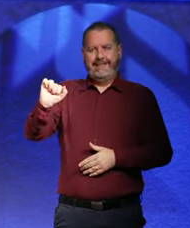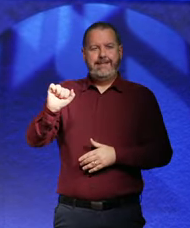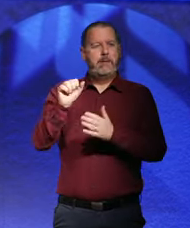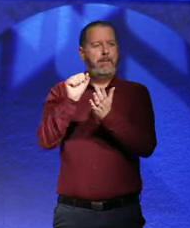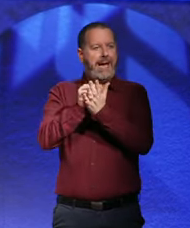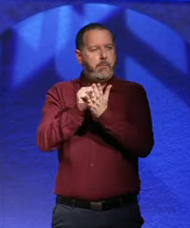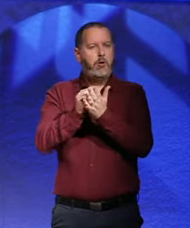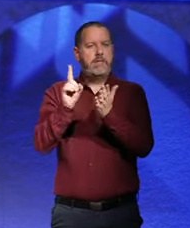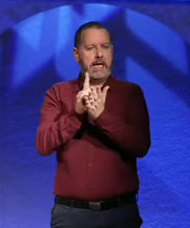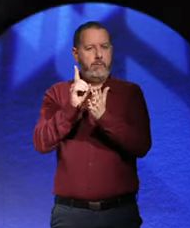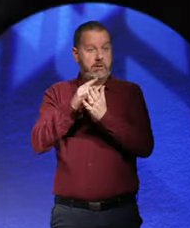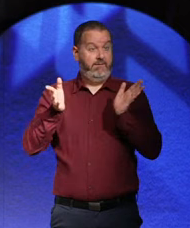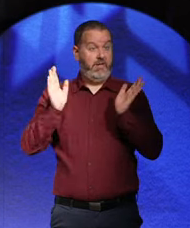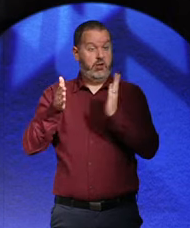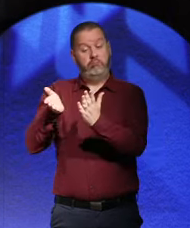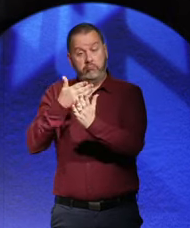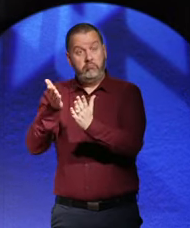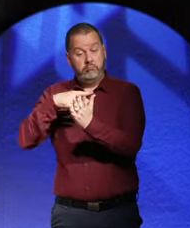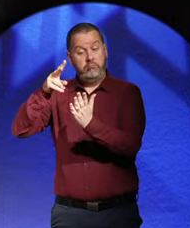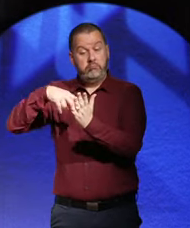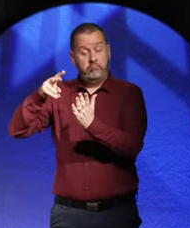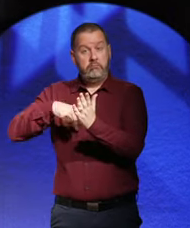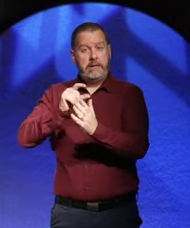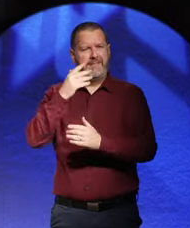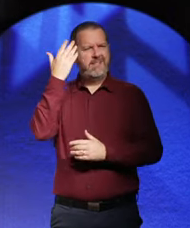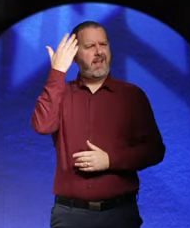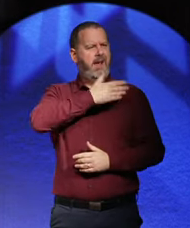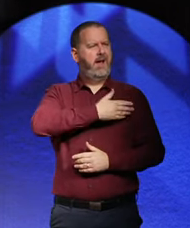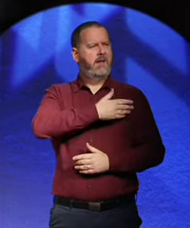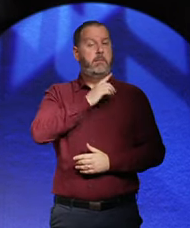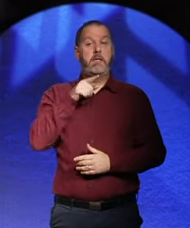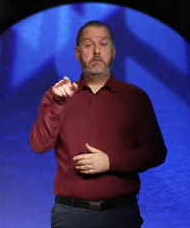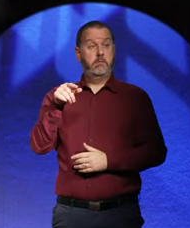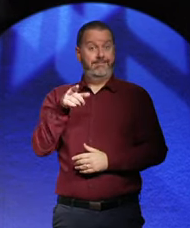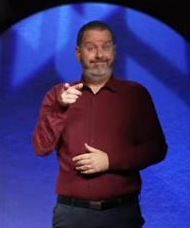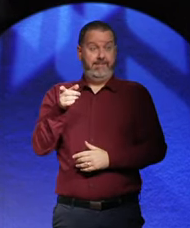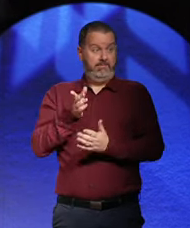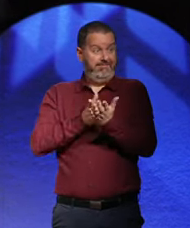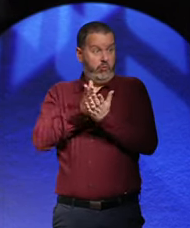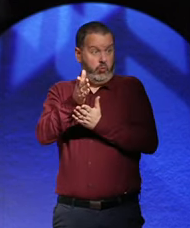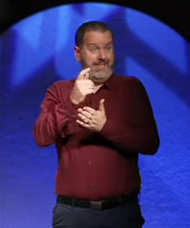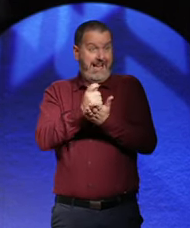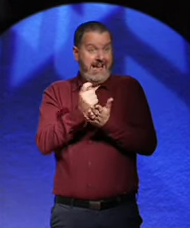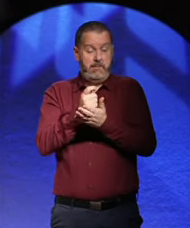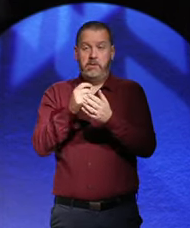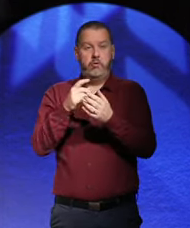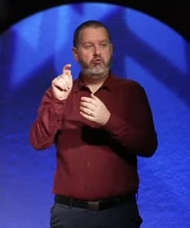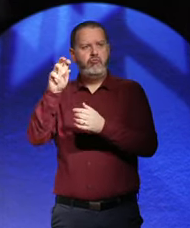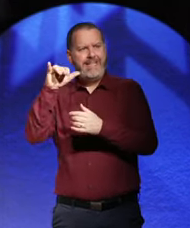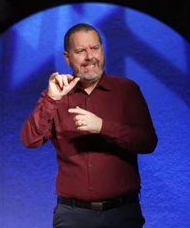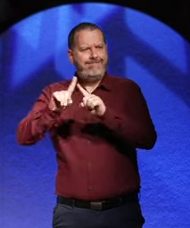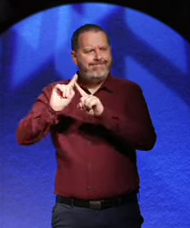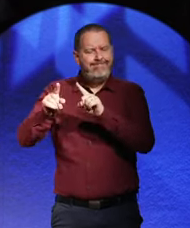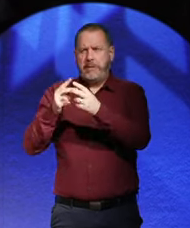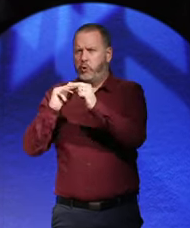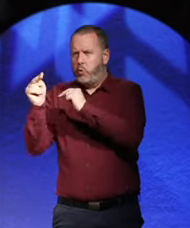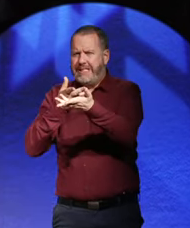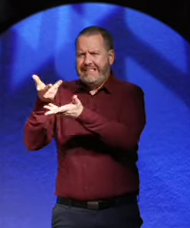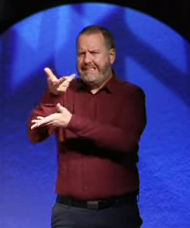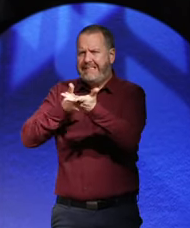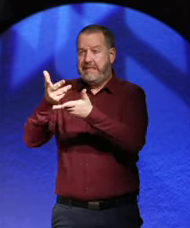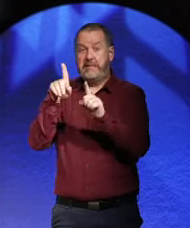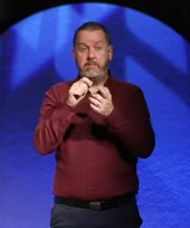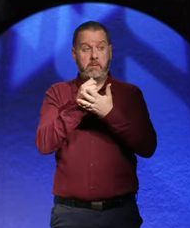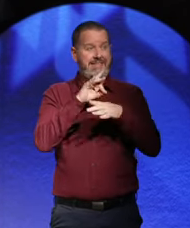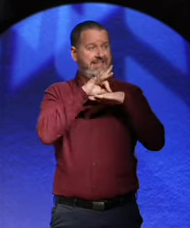And they're kind of sad, really. I mean, even through the times when he's negotiating these treaties, he's very ill. He's got a, you